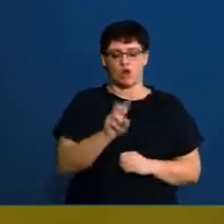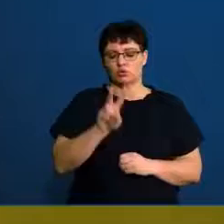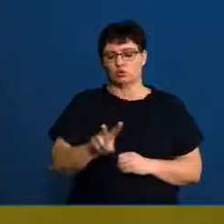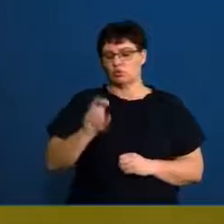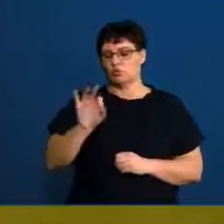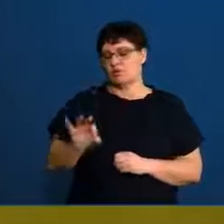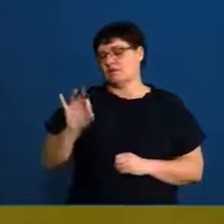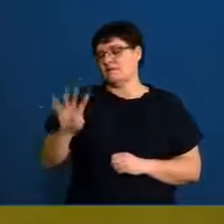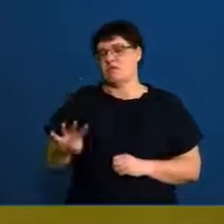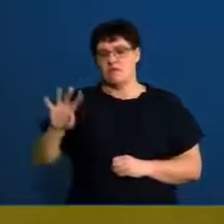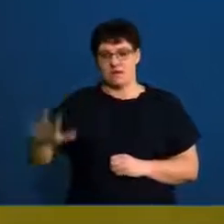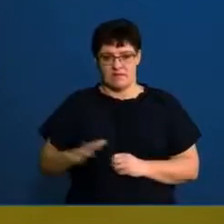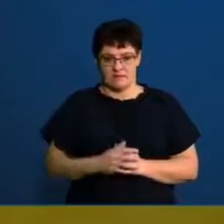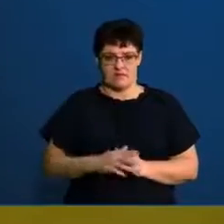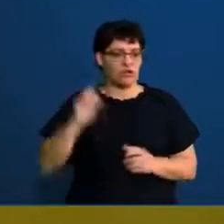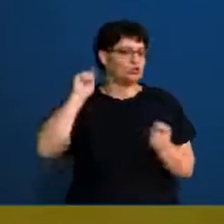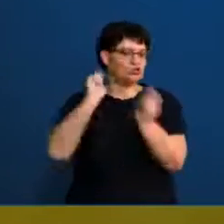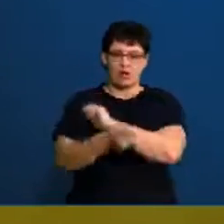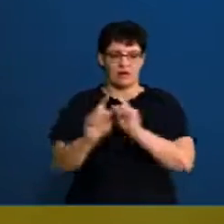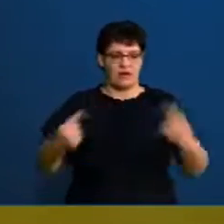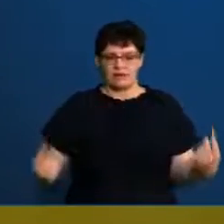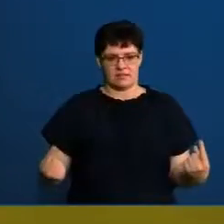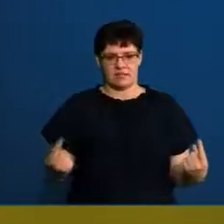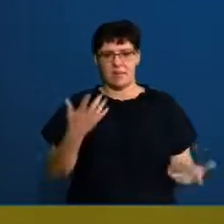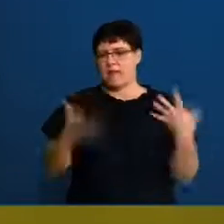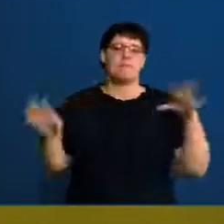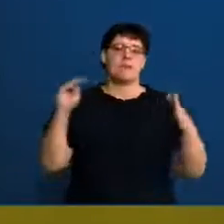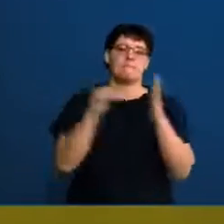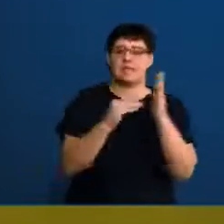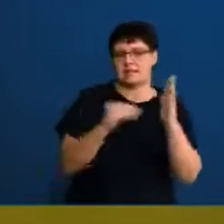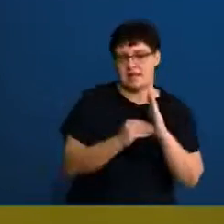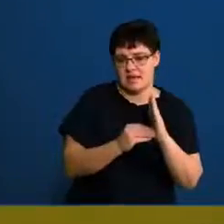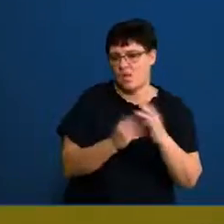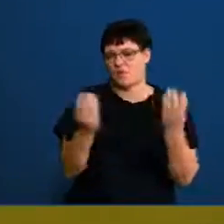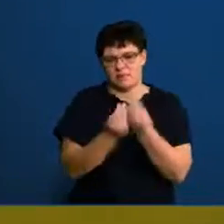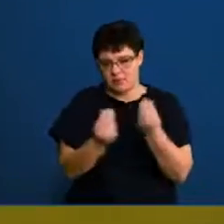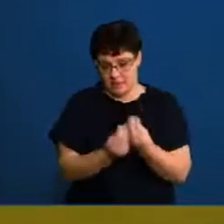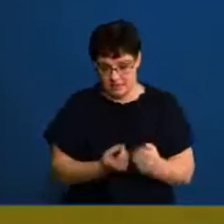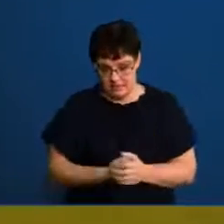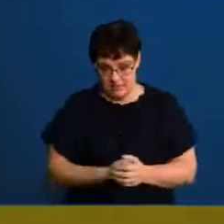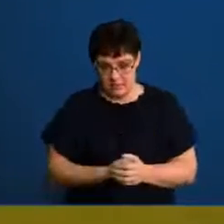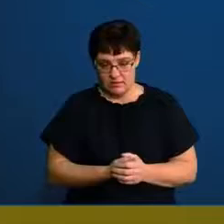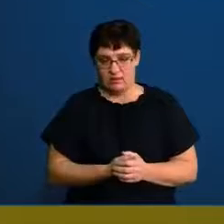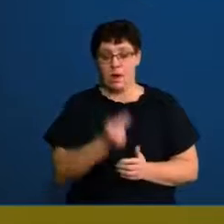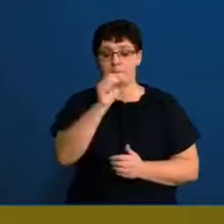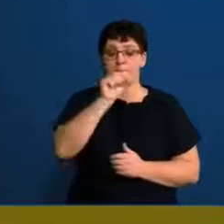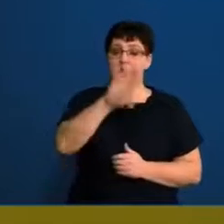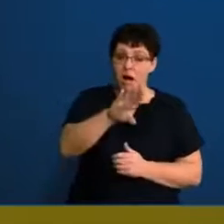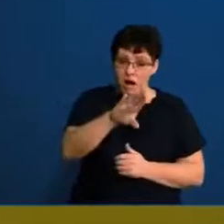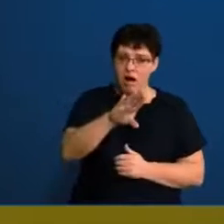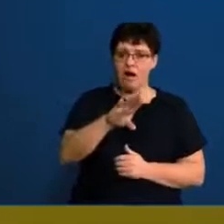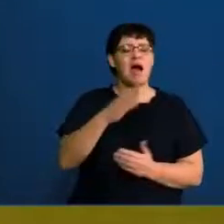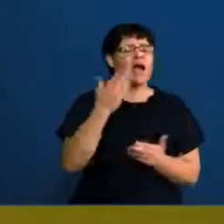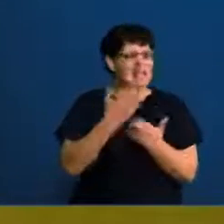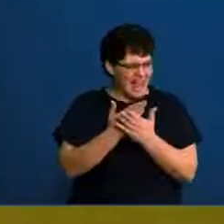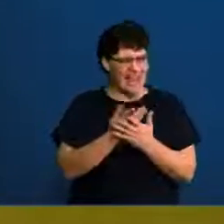two to three. Won't change. Maybe that'll be meters of something. Bar graph, on the other hand, I